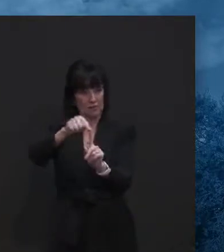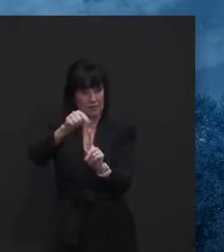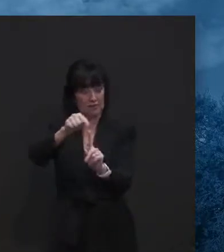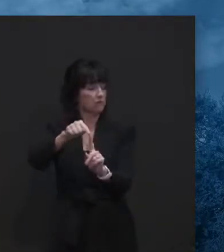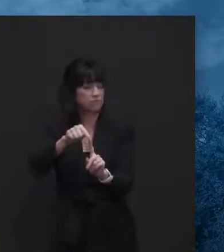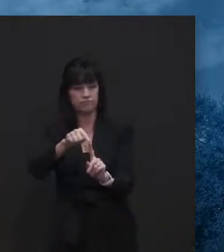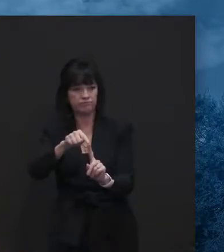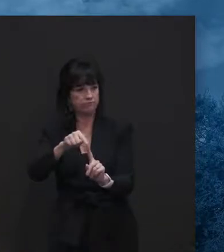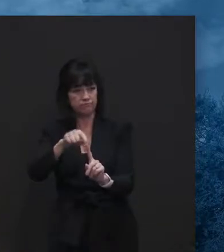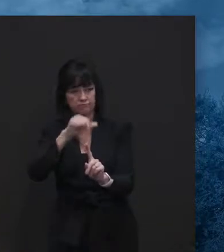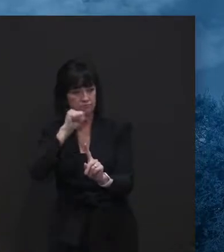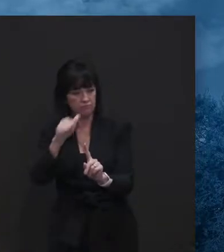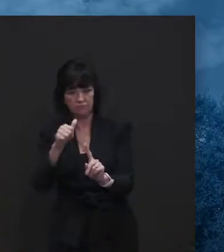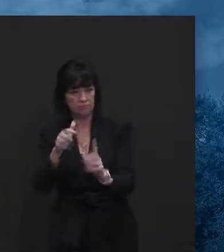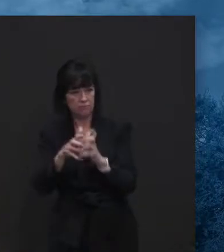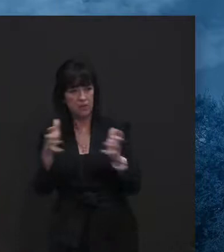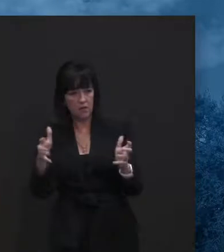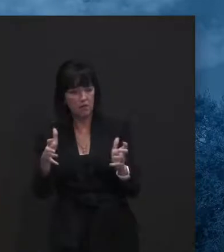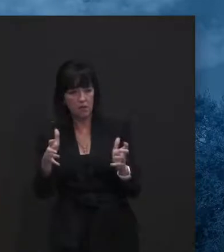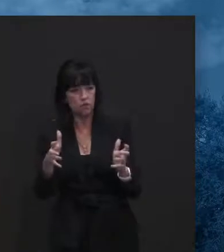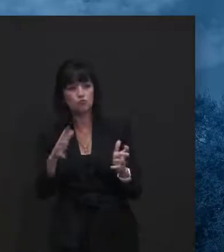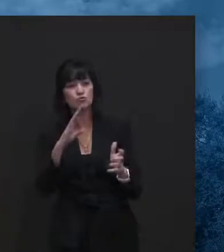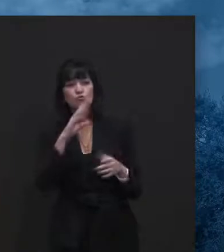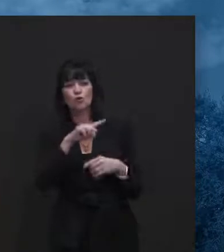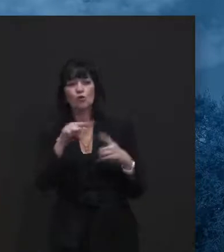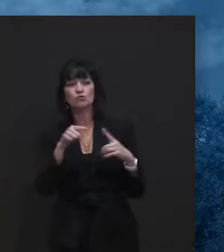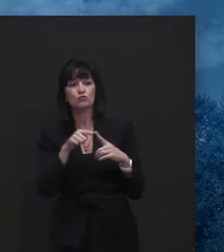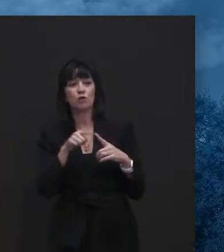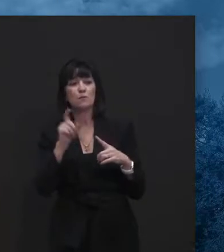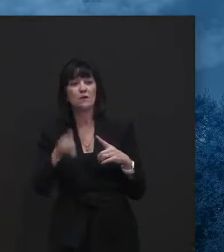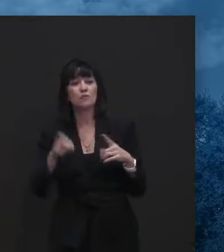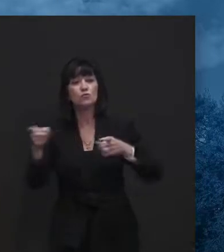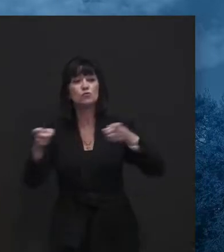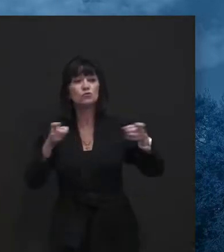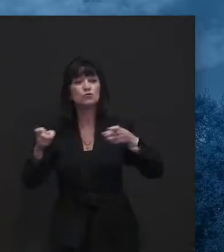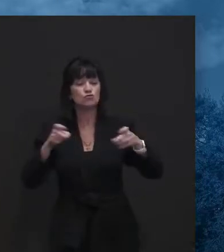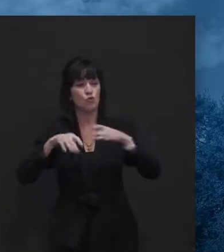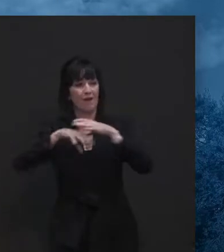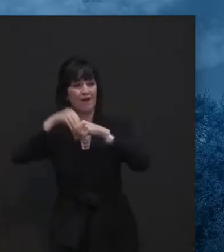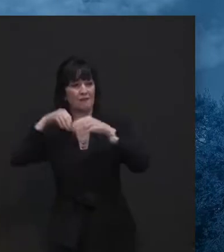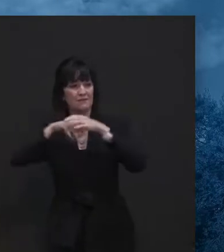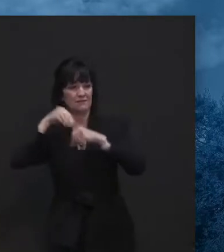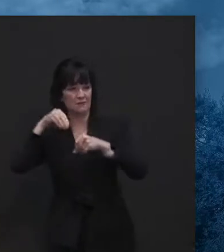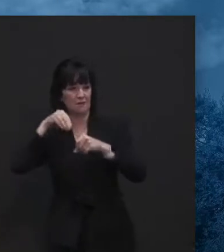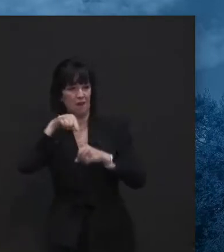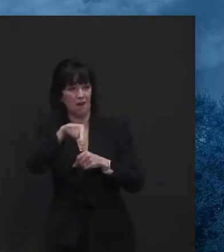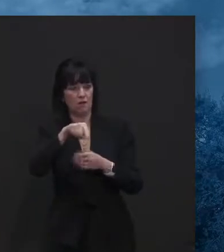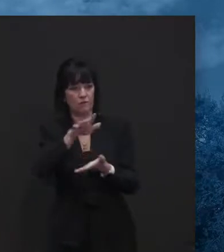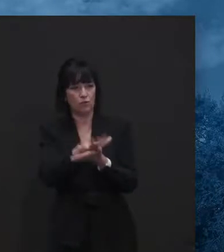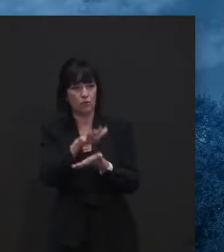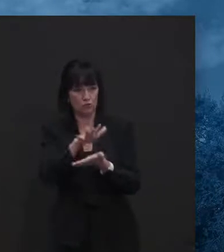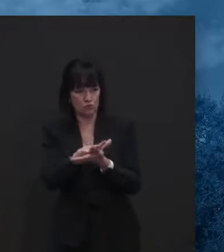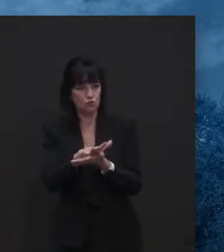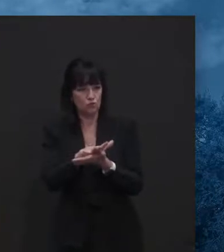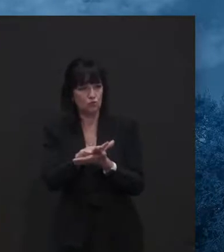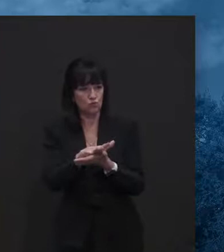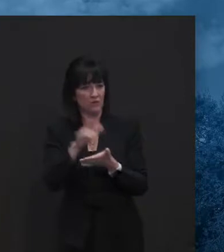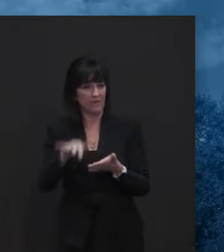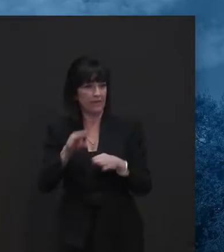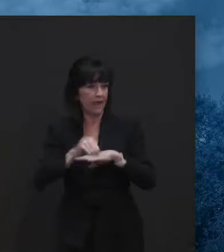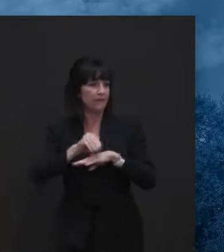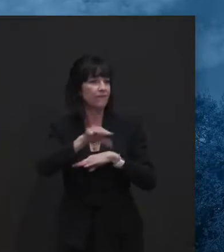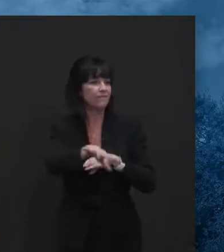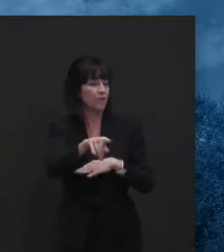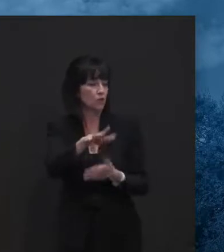mitigation outside of that setting as, as was pointed out in the, in the communication from the teachers that affects the, the